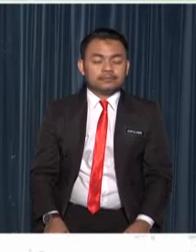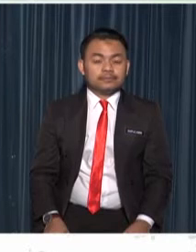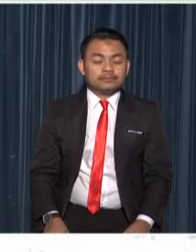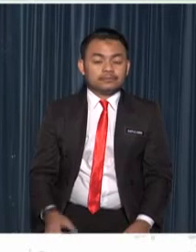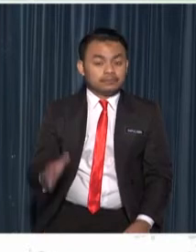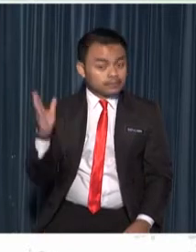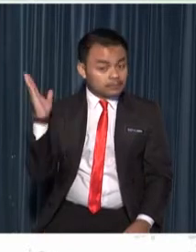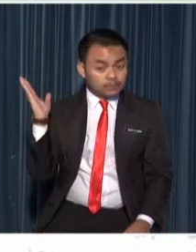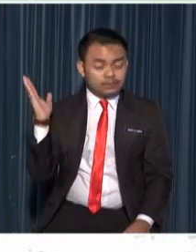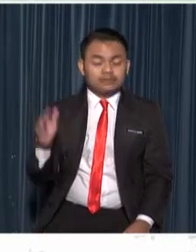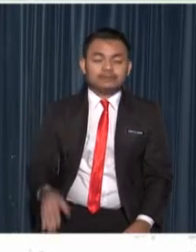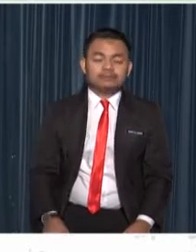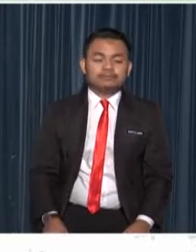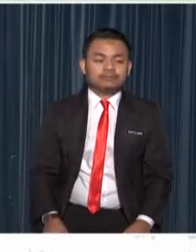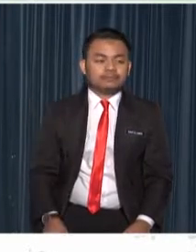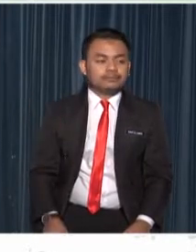rambutan tree